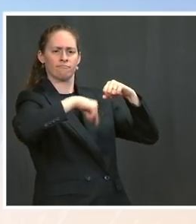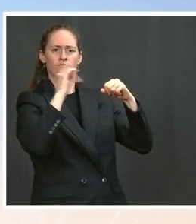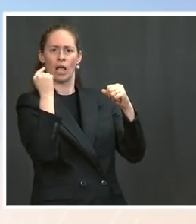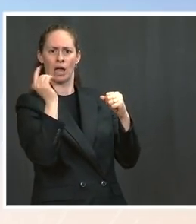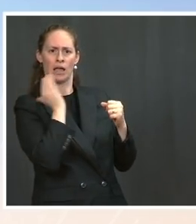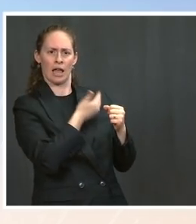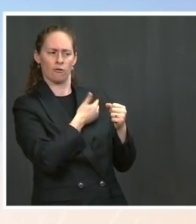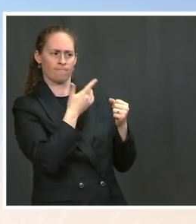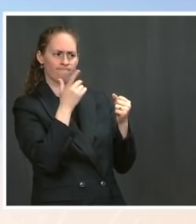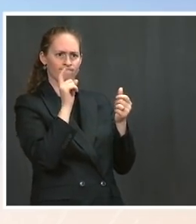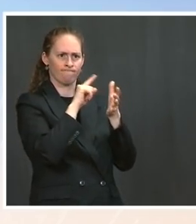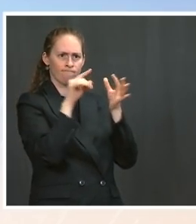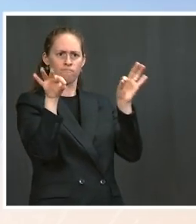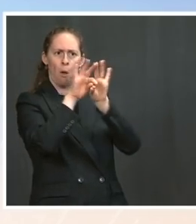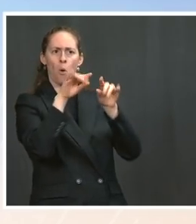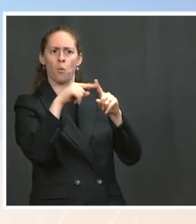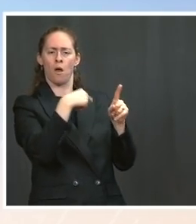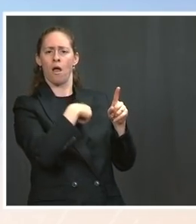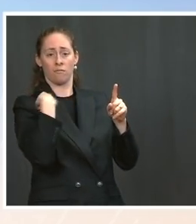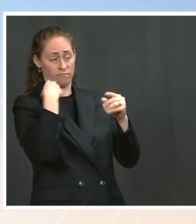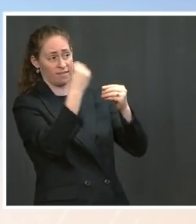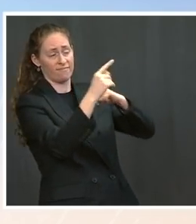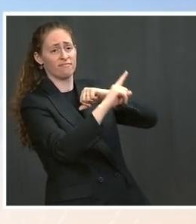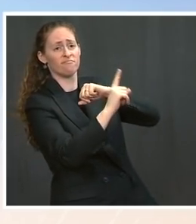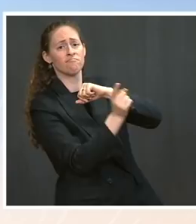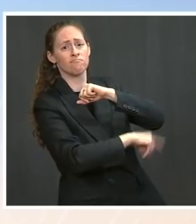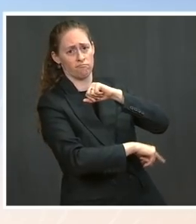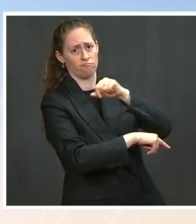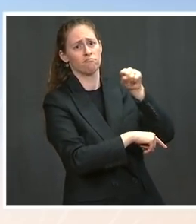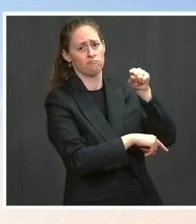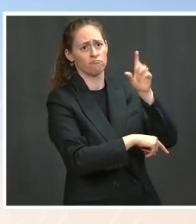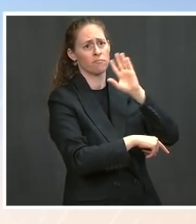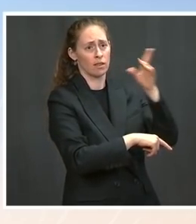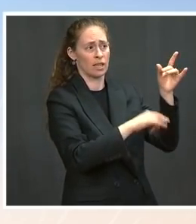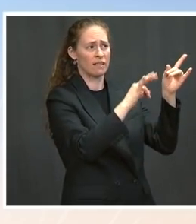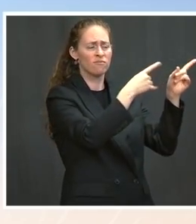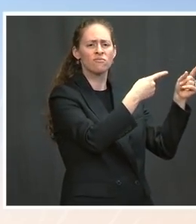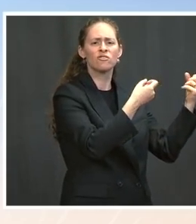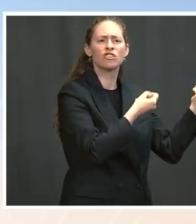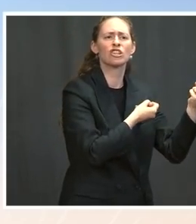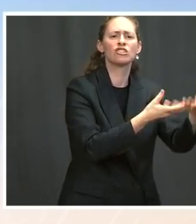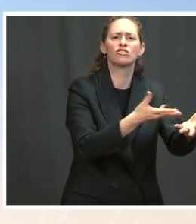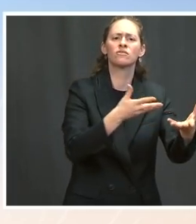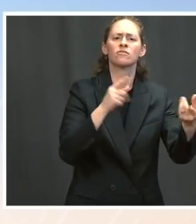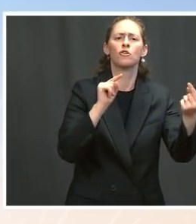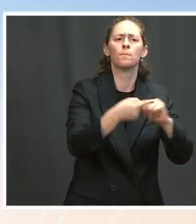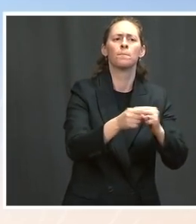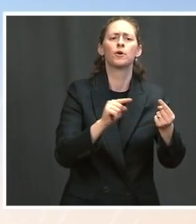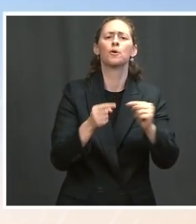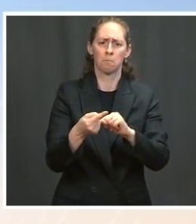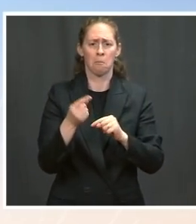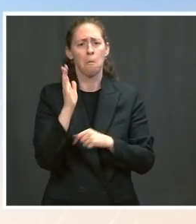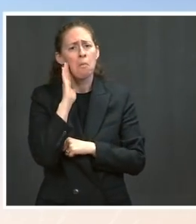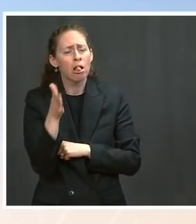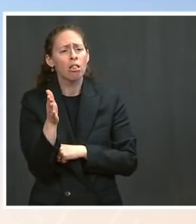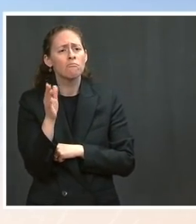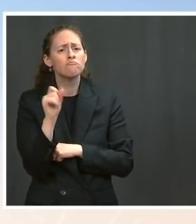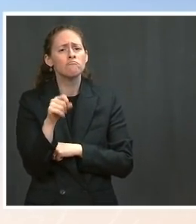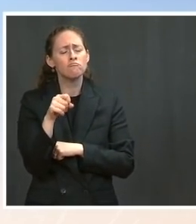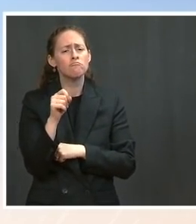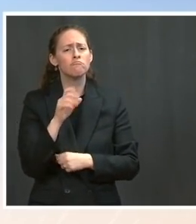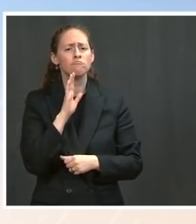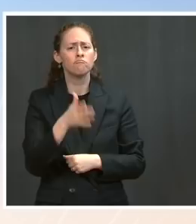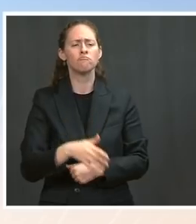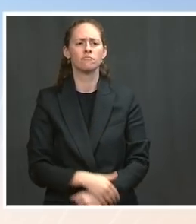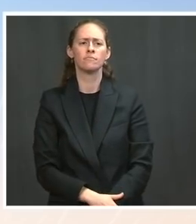government actions that seek to harm our sovereignty. That was also the message around the call that the President had with President